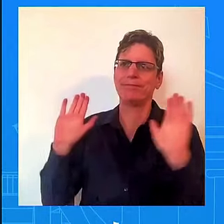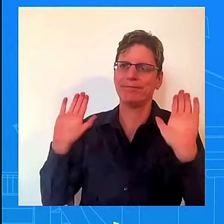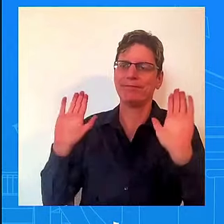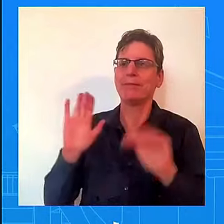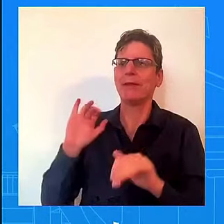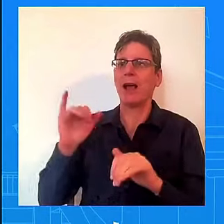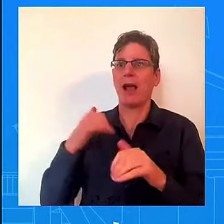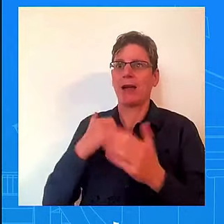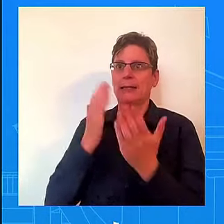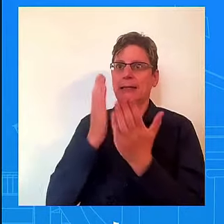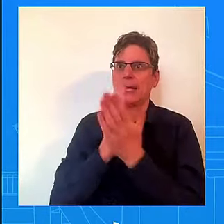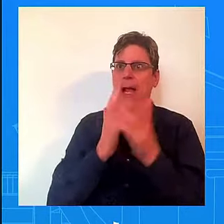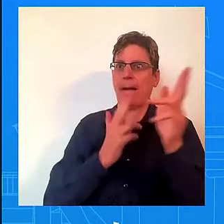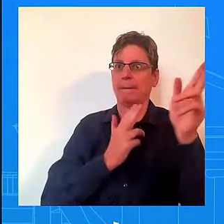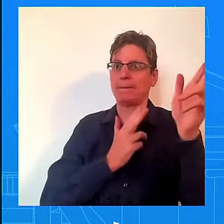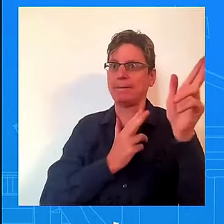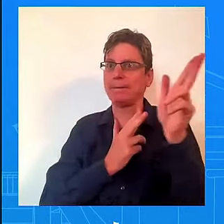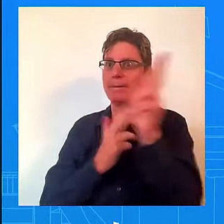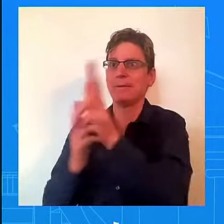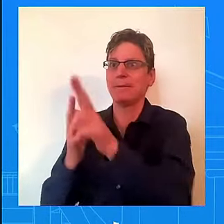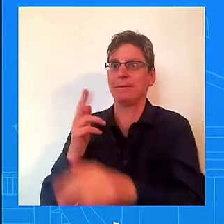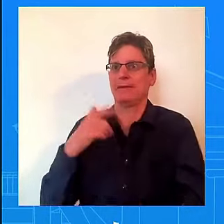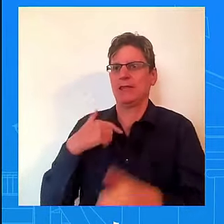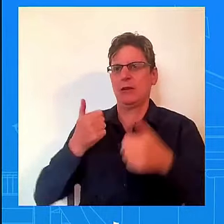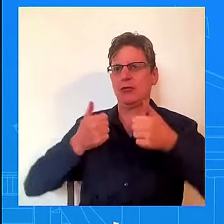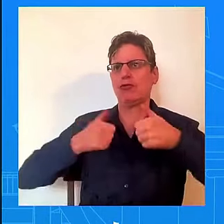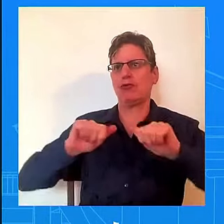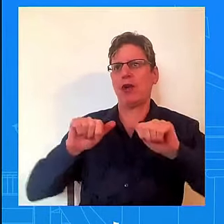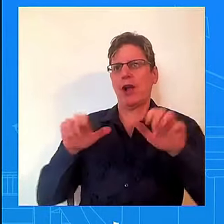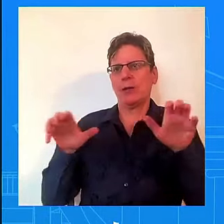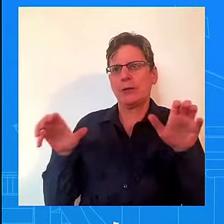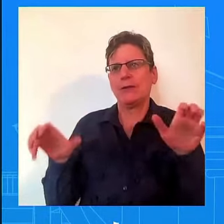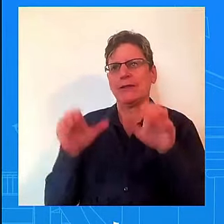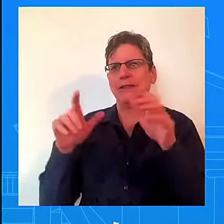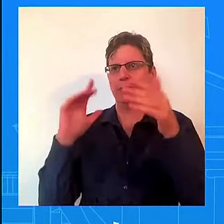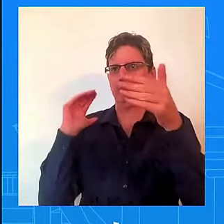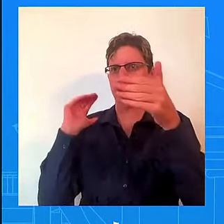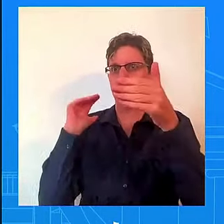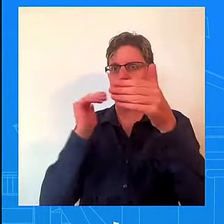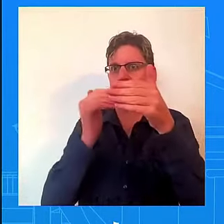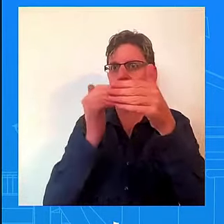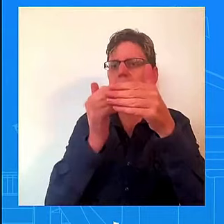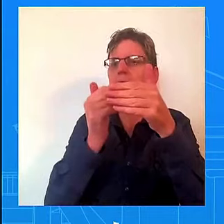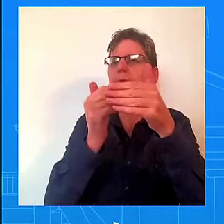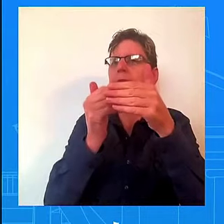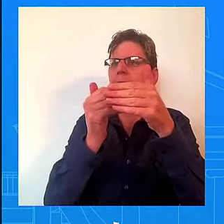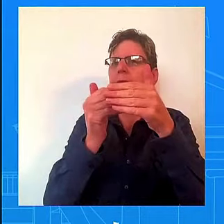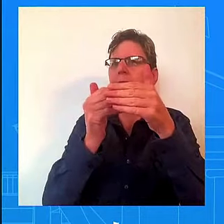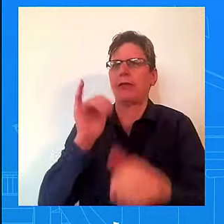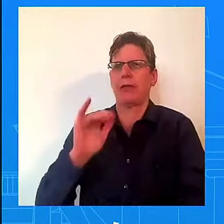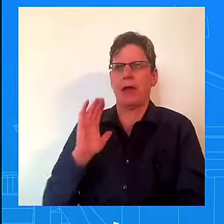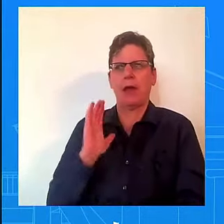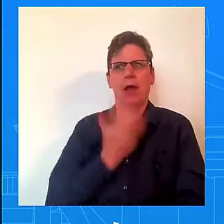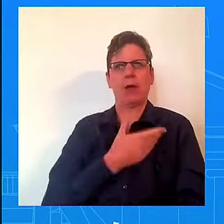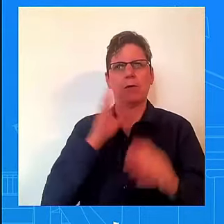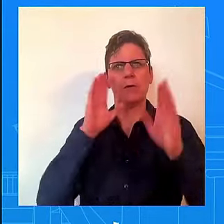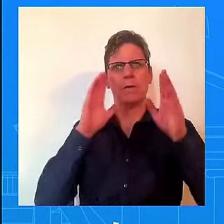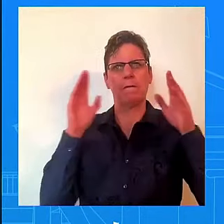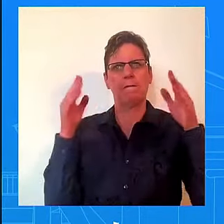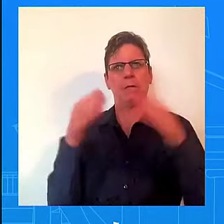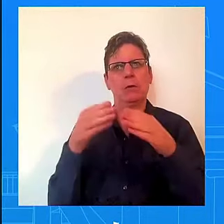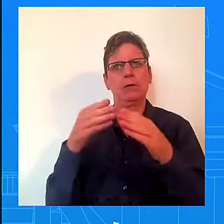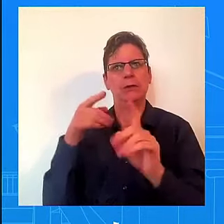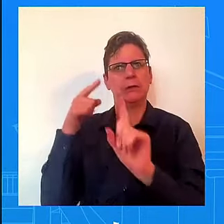closer and closer. And that is our focus. That is the President's focus. I'm not going to speak to military